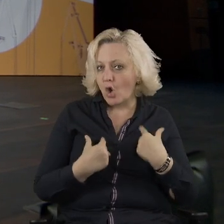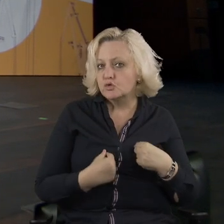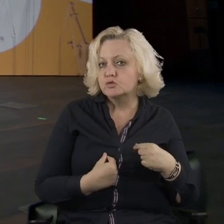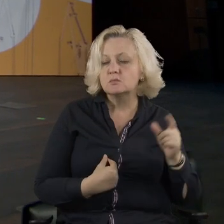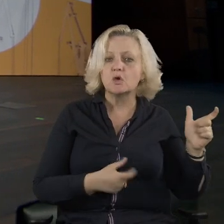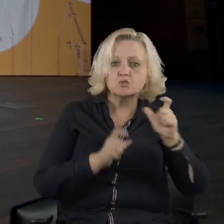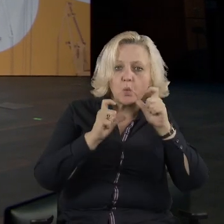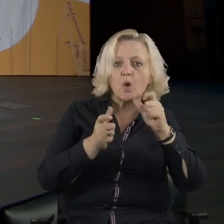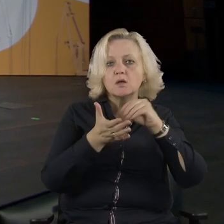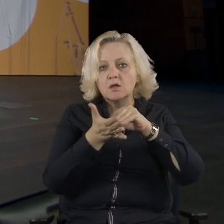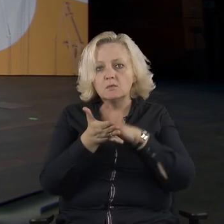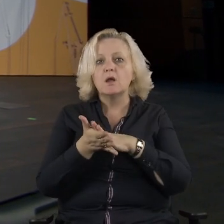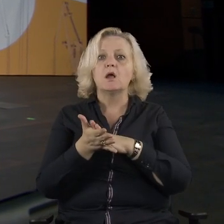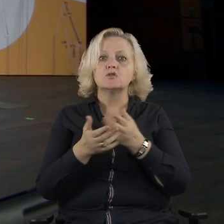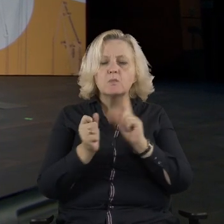twice.